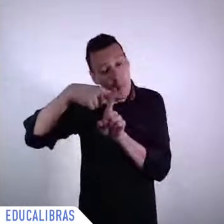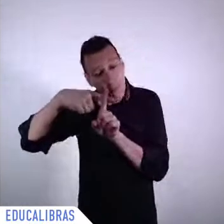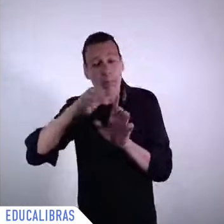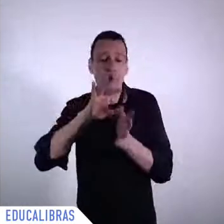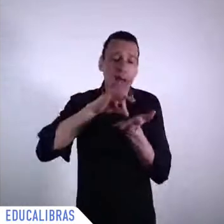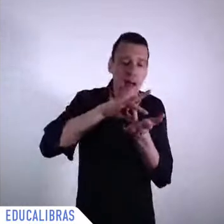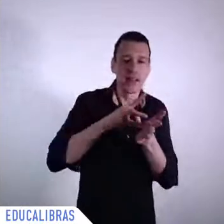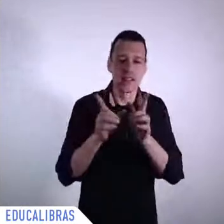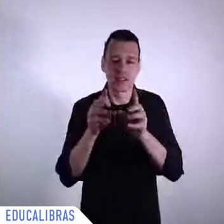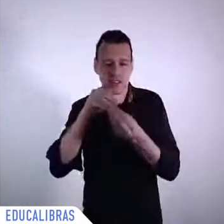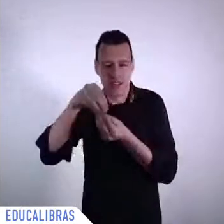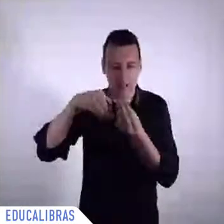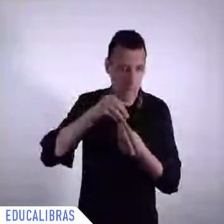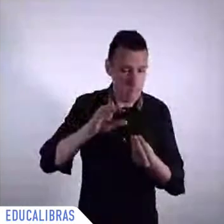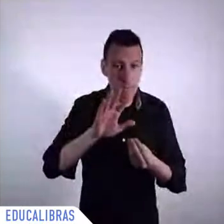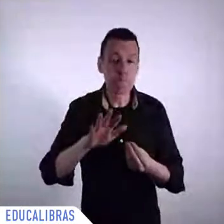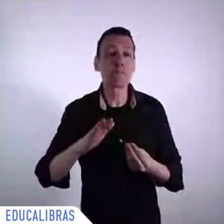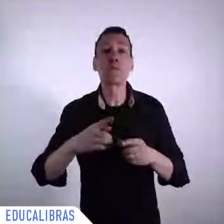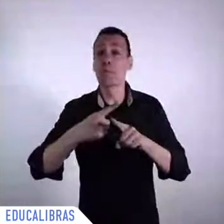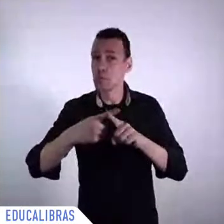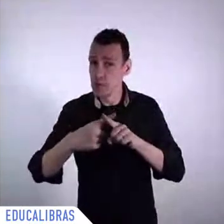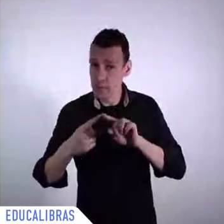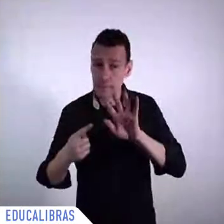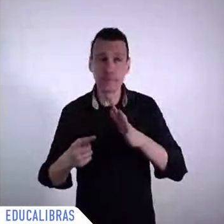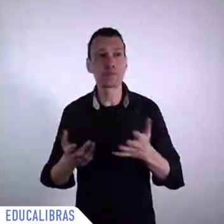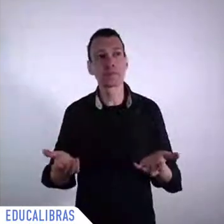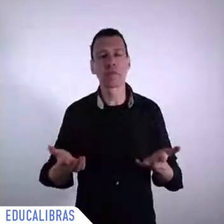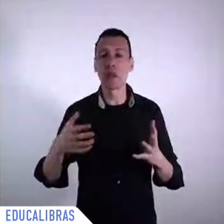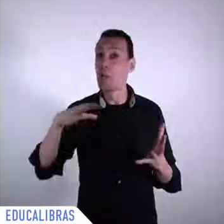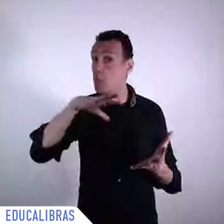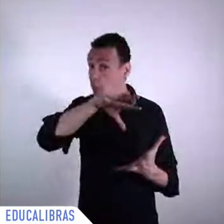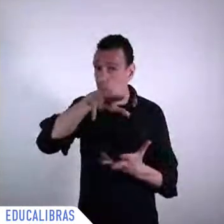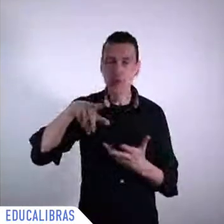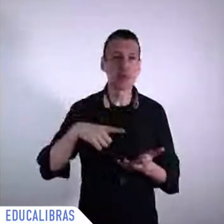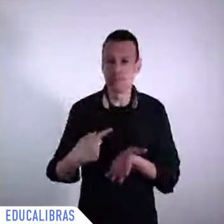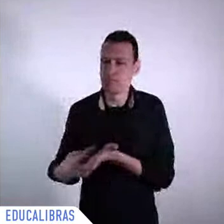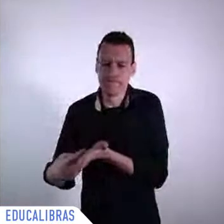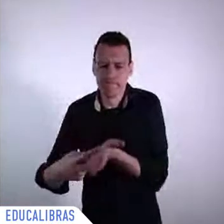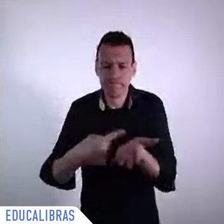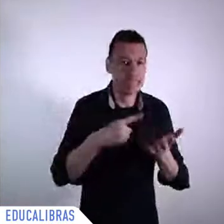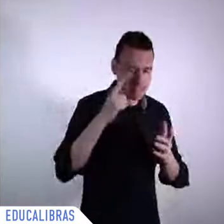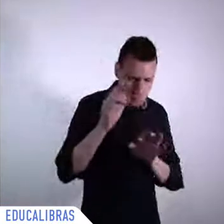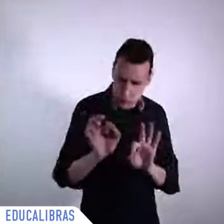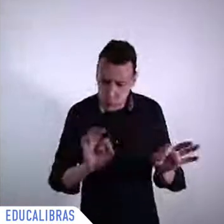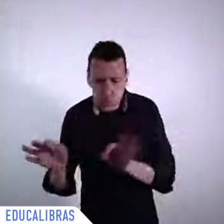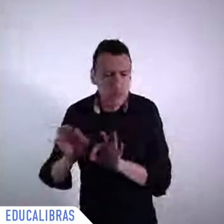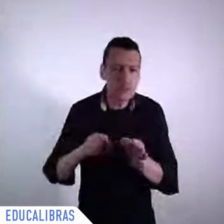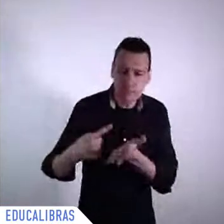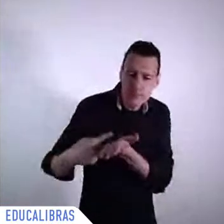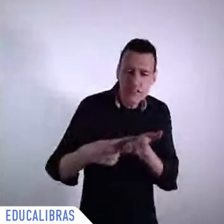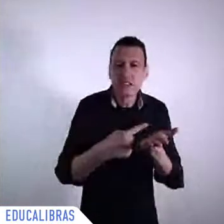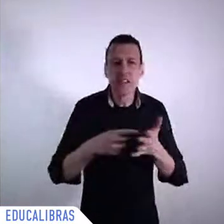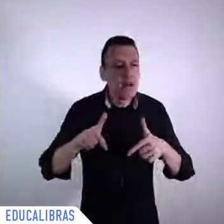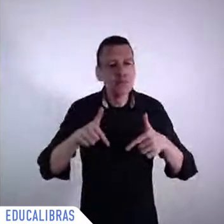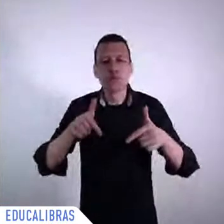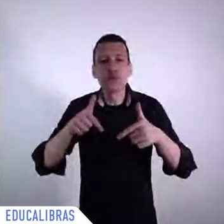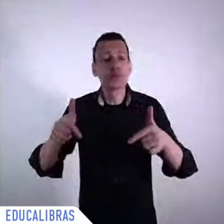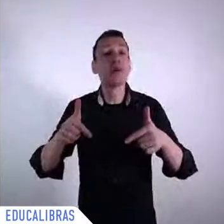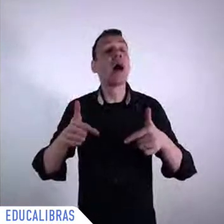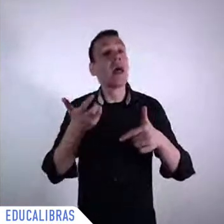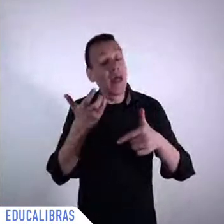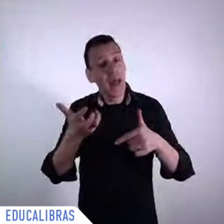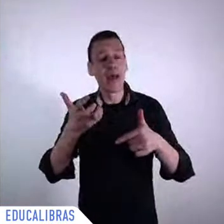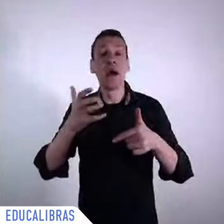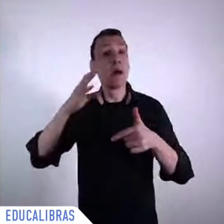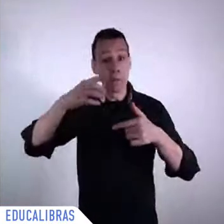to put the human development the human security into the center of policies to say be it